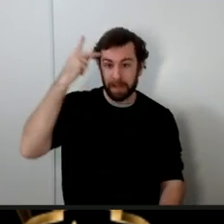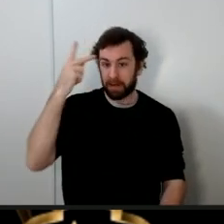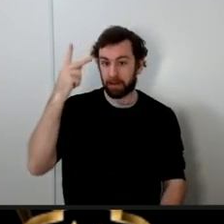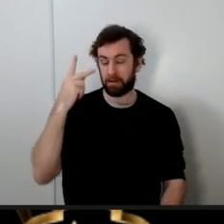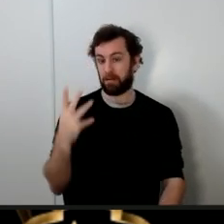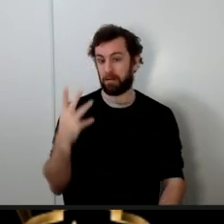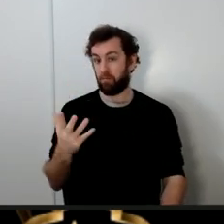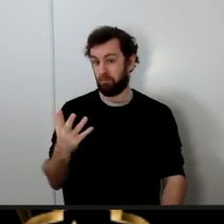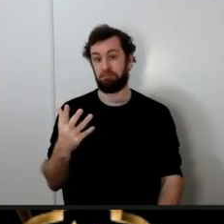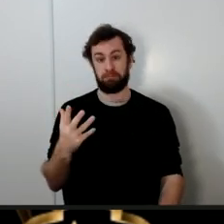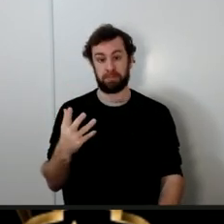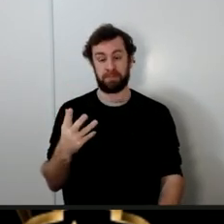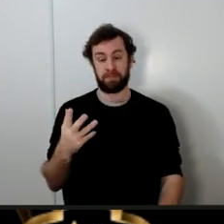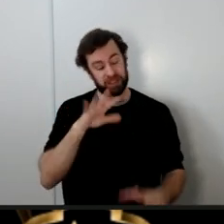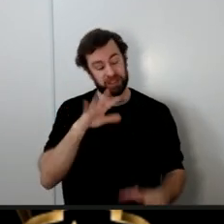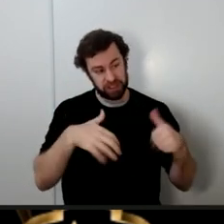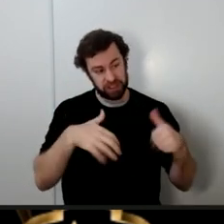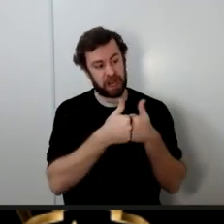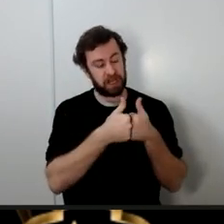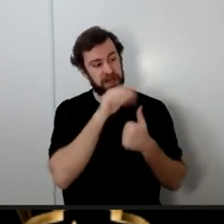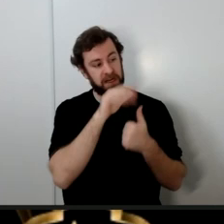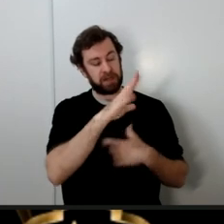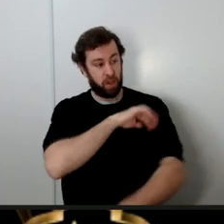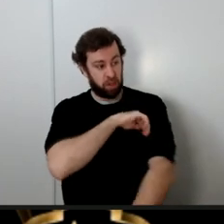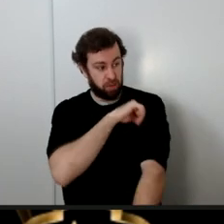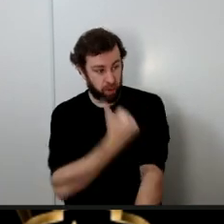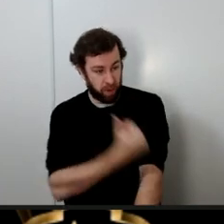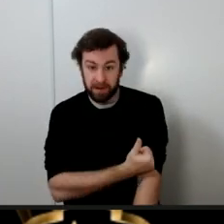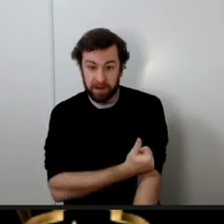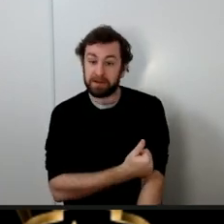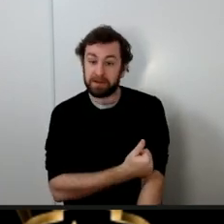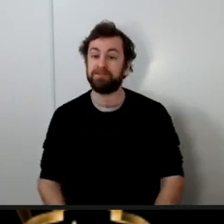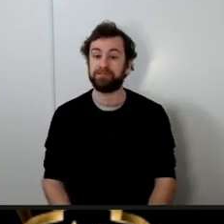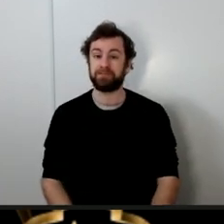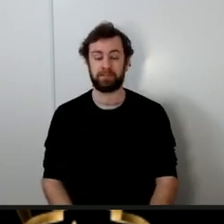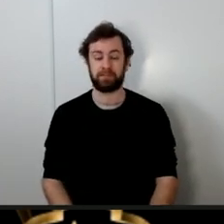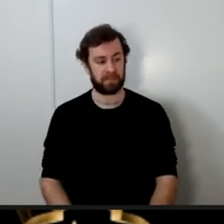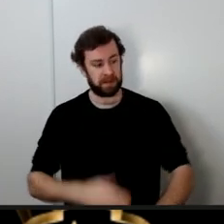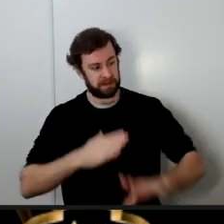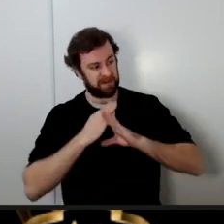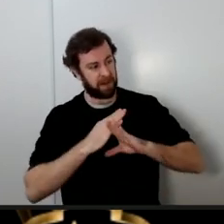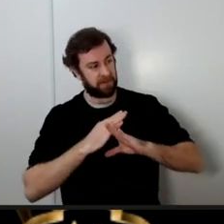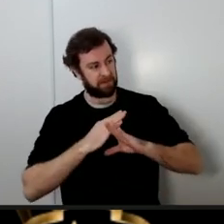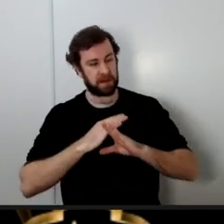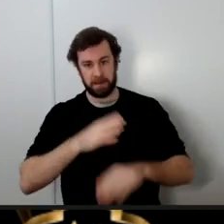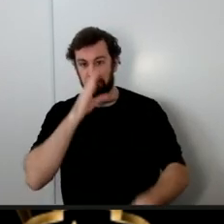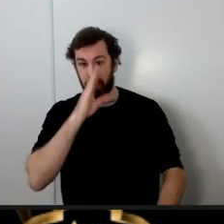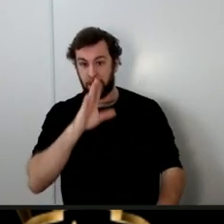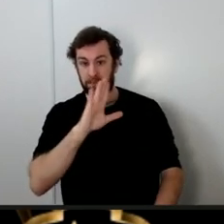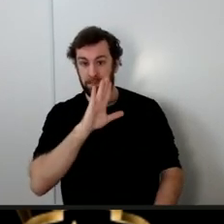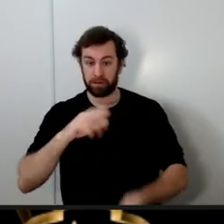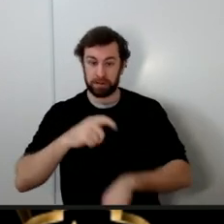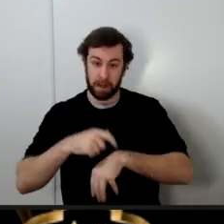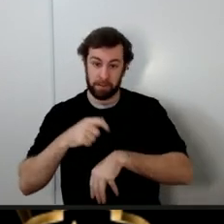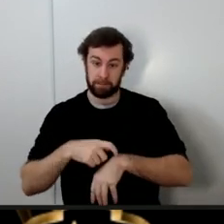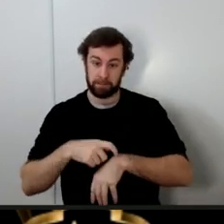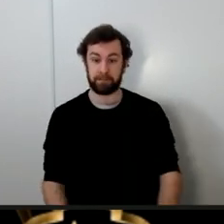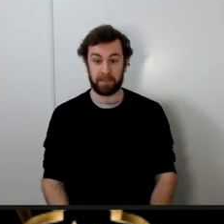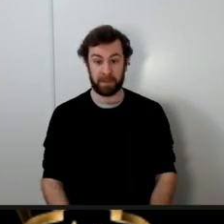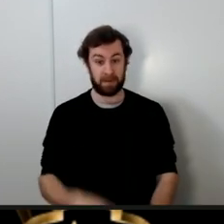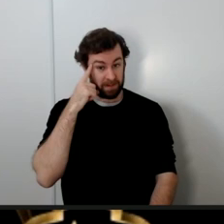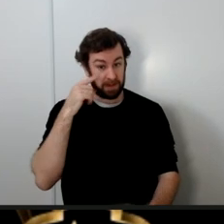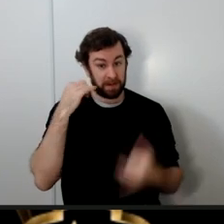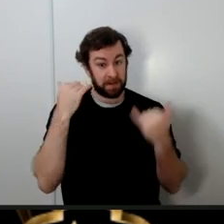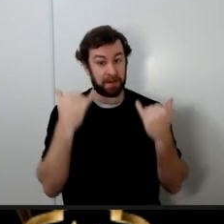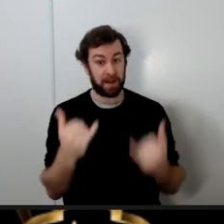she's challenging their authority she's defending the imam of their time you think now it's impossible